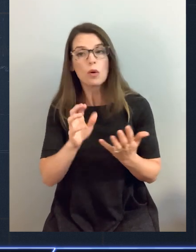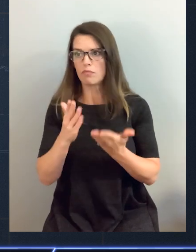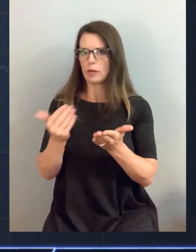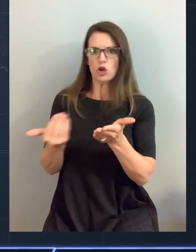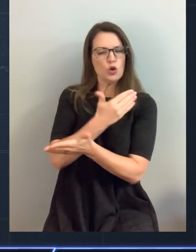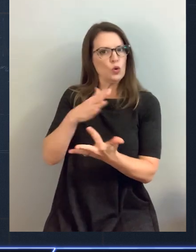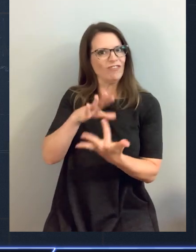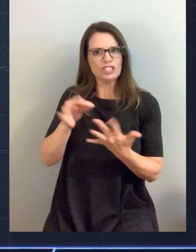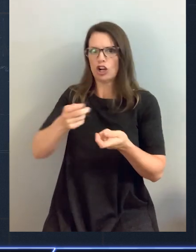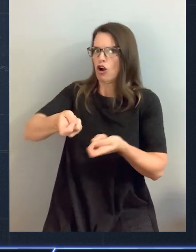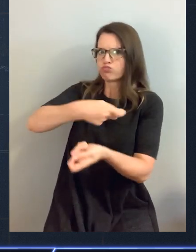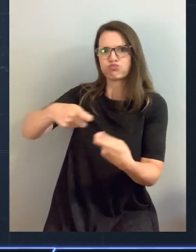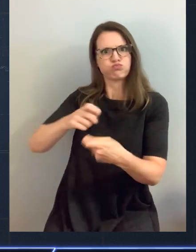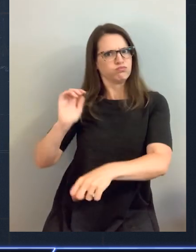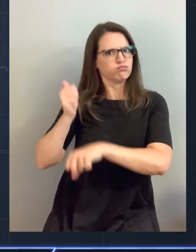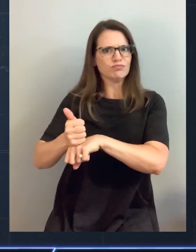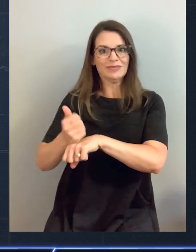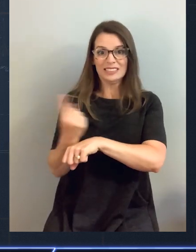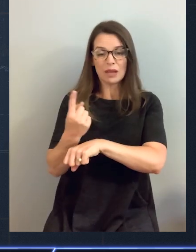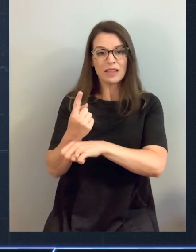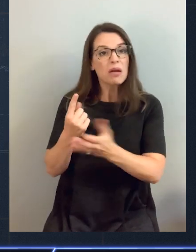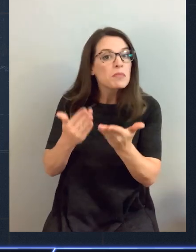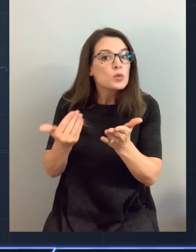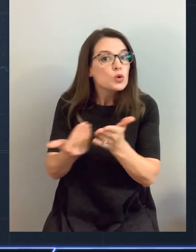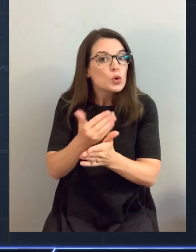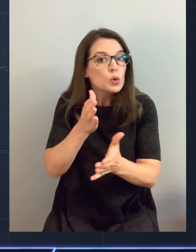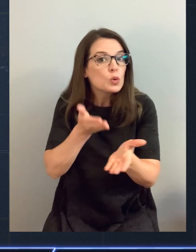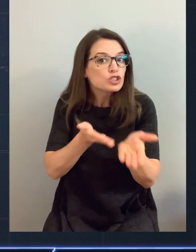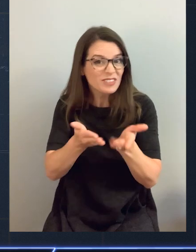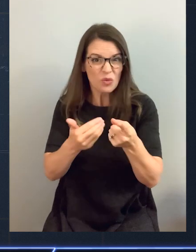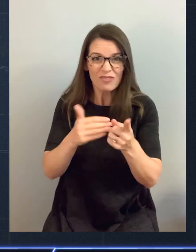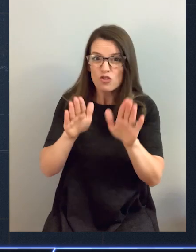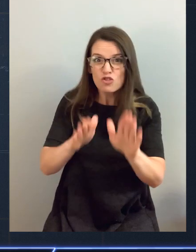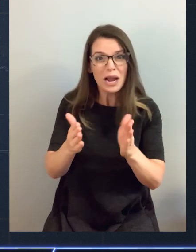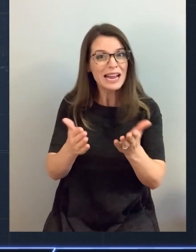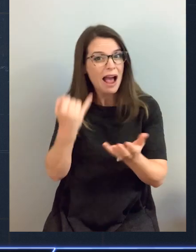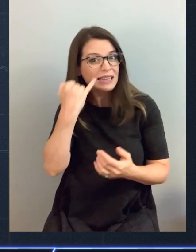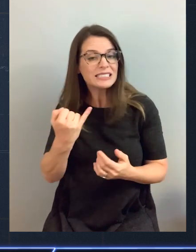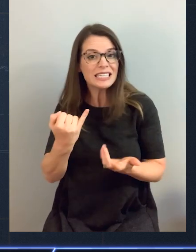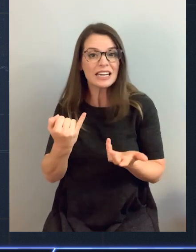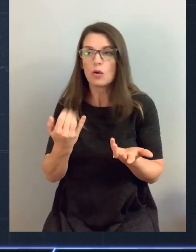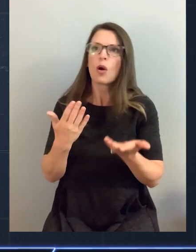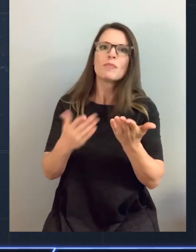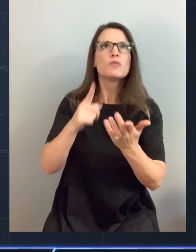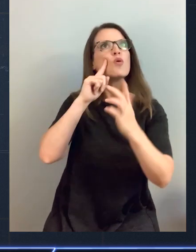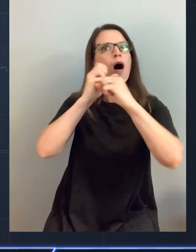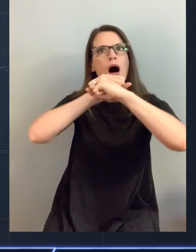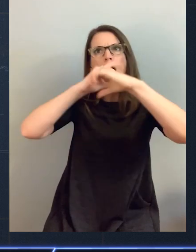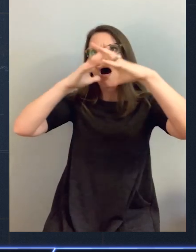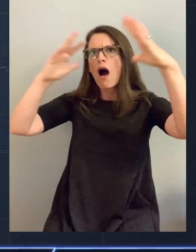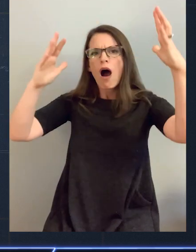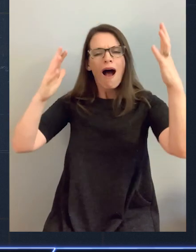Maybe you need a new feature entirely. Maybe you have an idea for a really cool new service. Or maybe you're a really